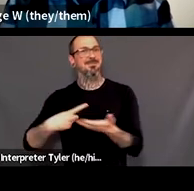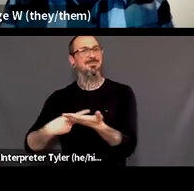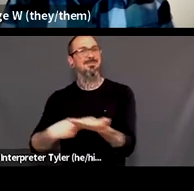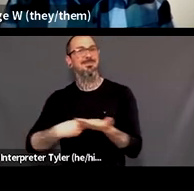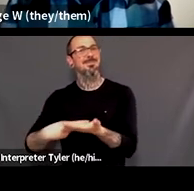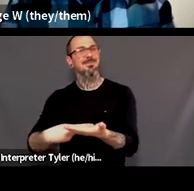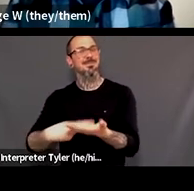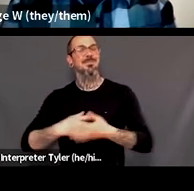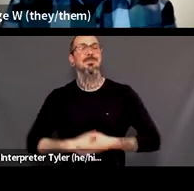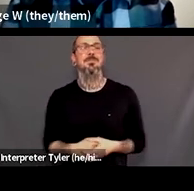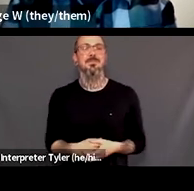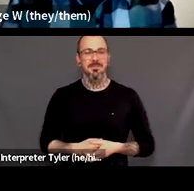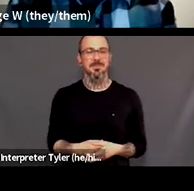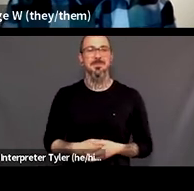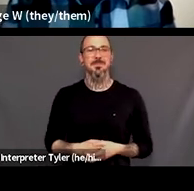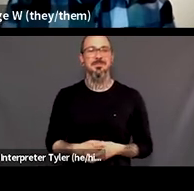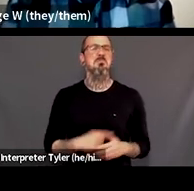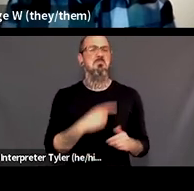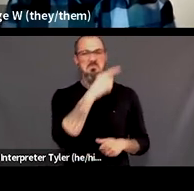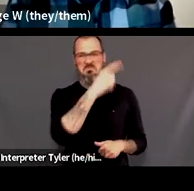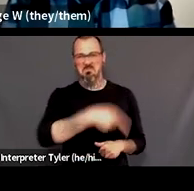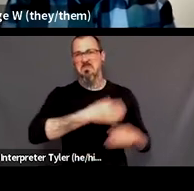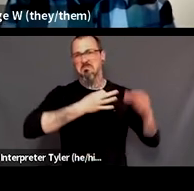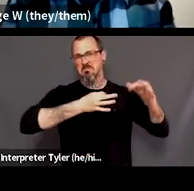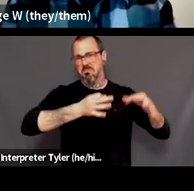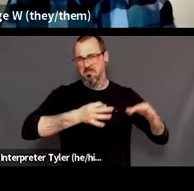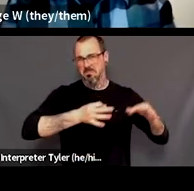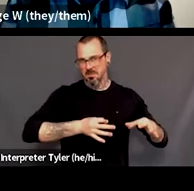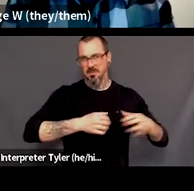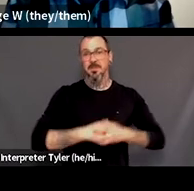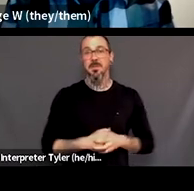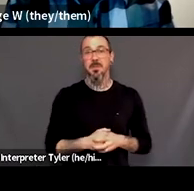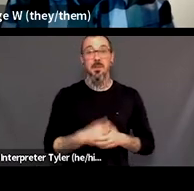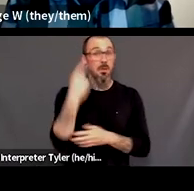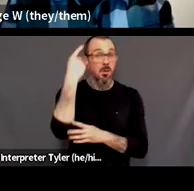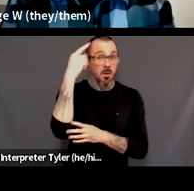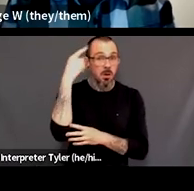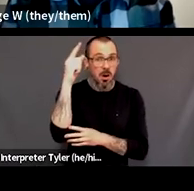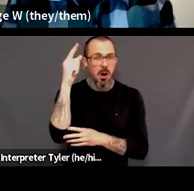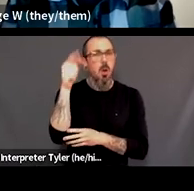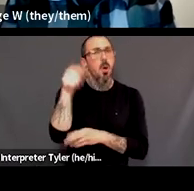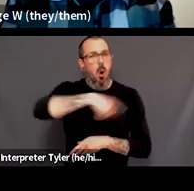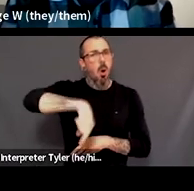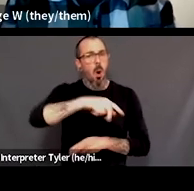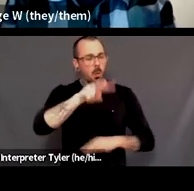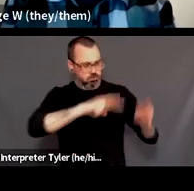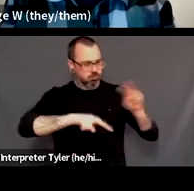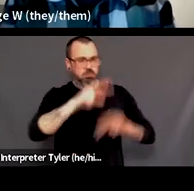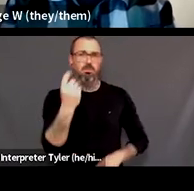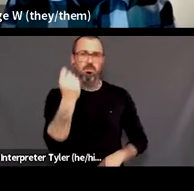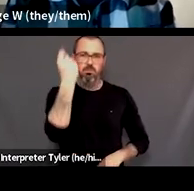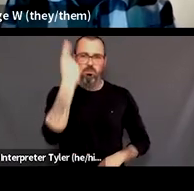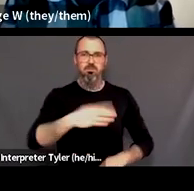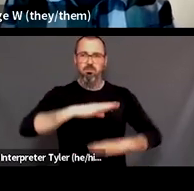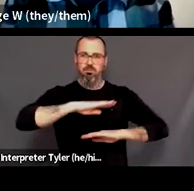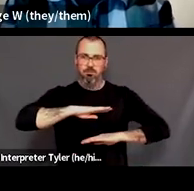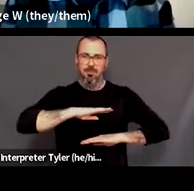so we will go through these just to make sure everybody is set up and ready to